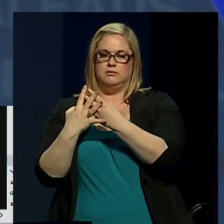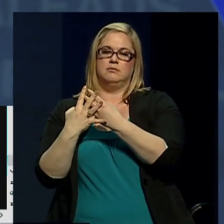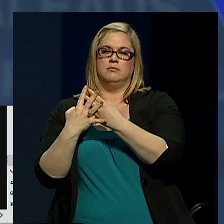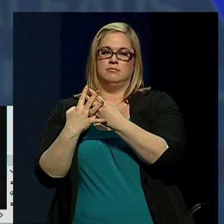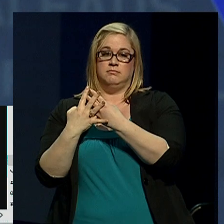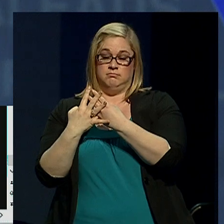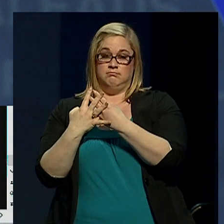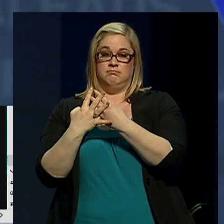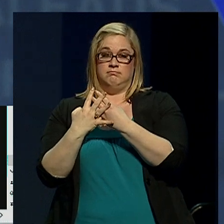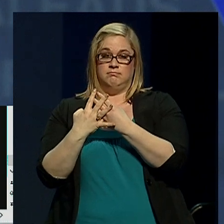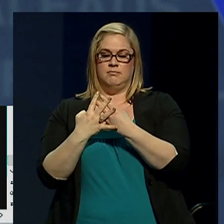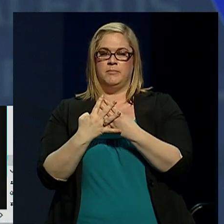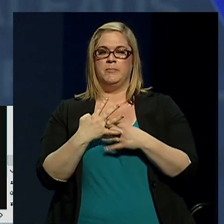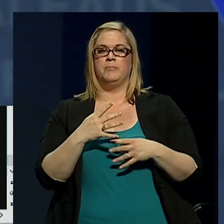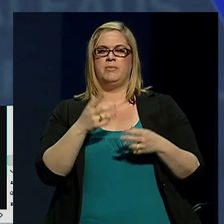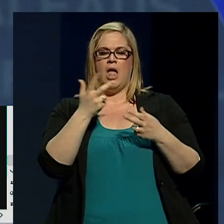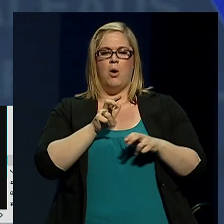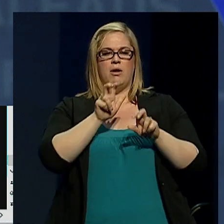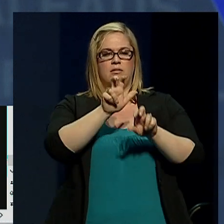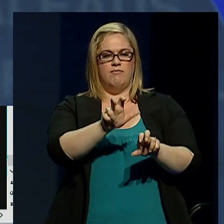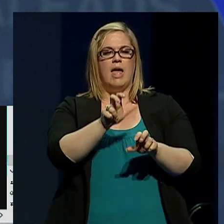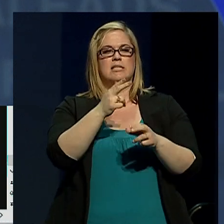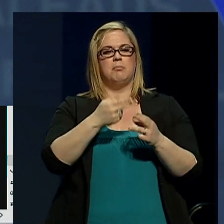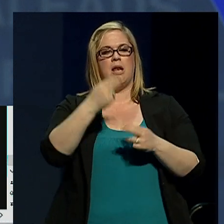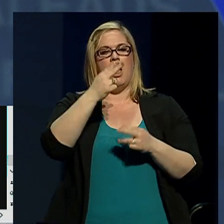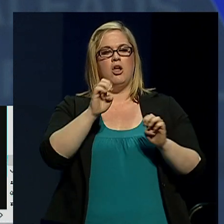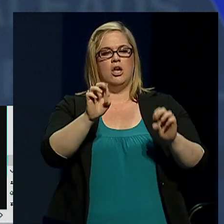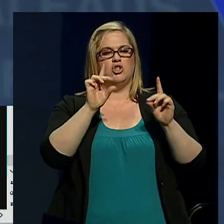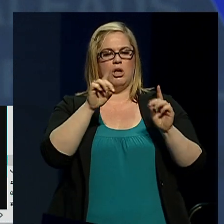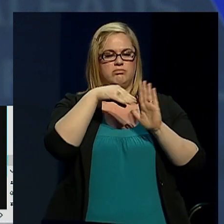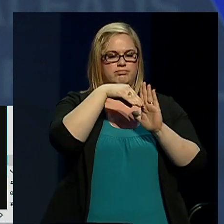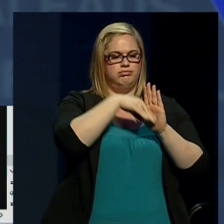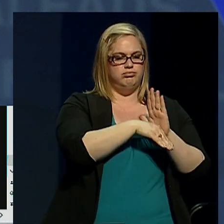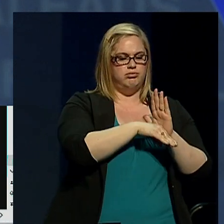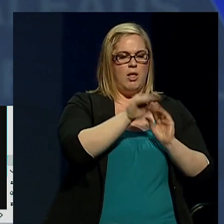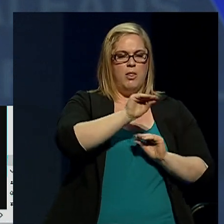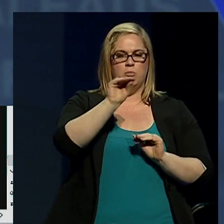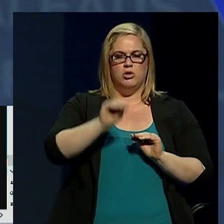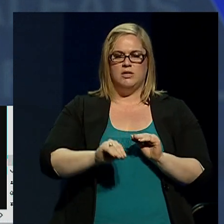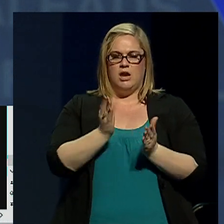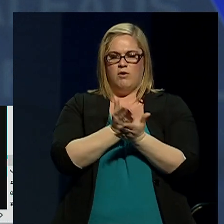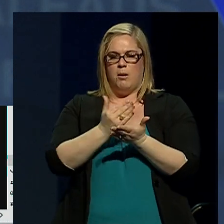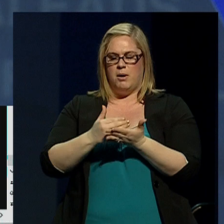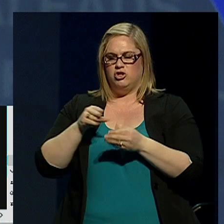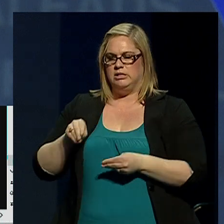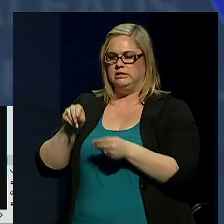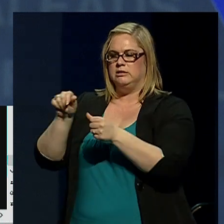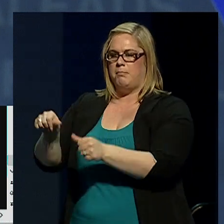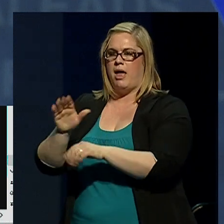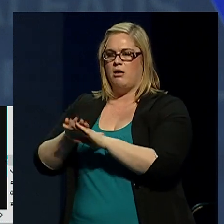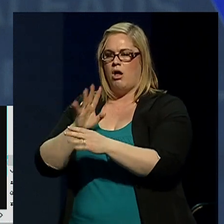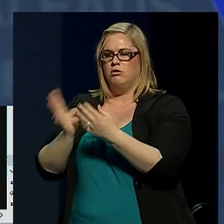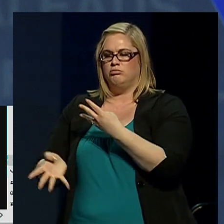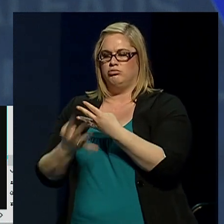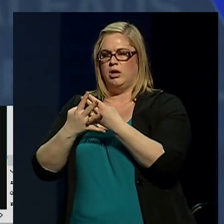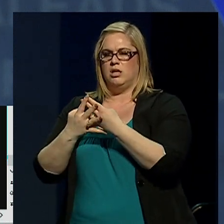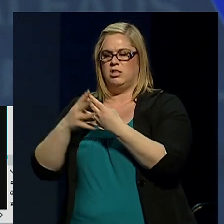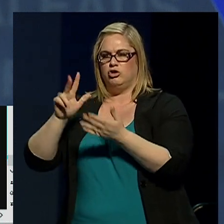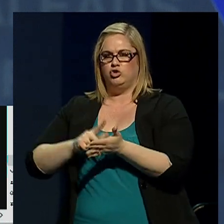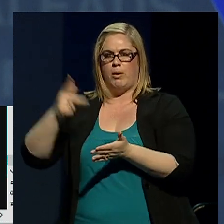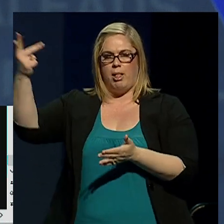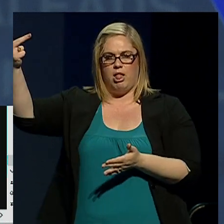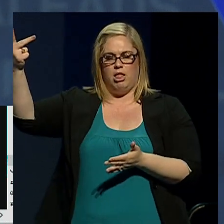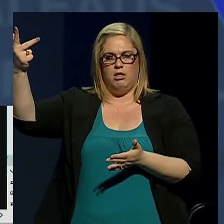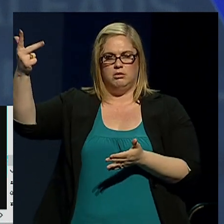As our investment in higher education has plummeted, the percentage of our budget spent on prisons has tripled.